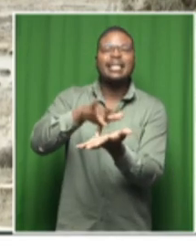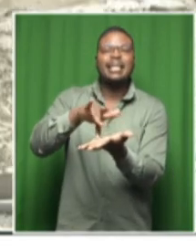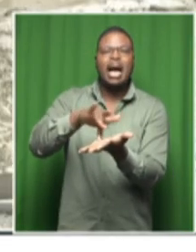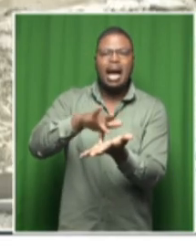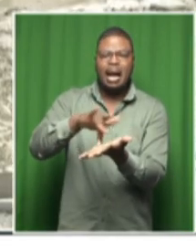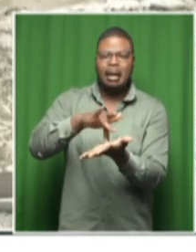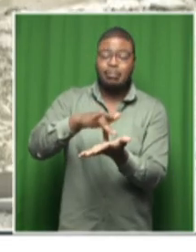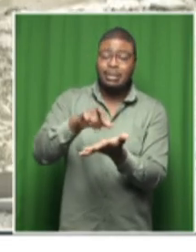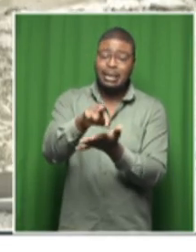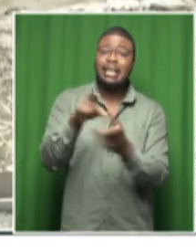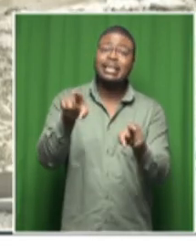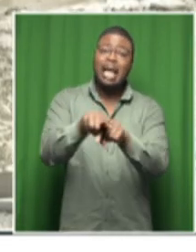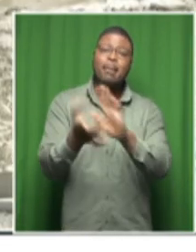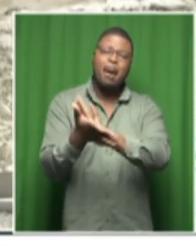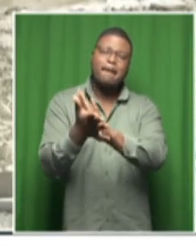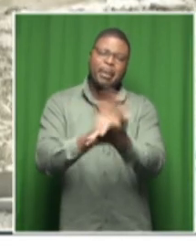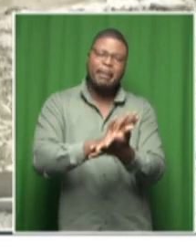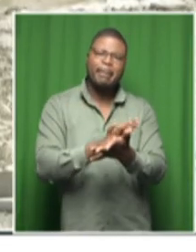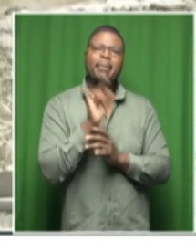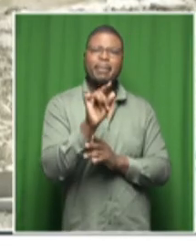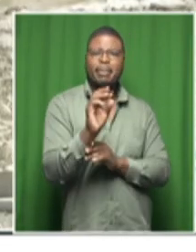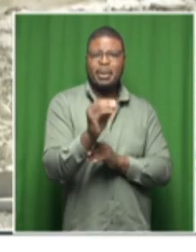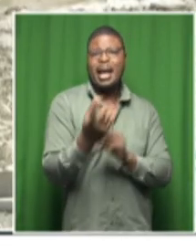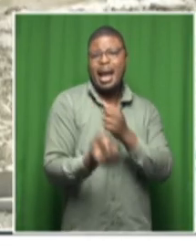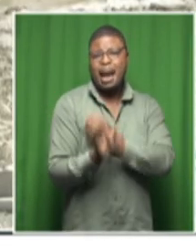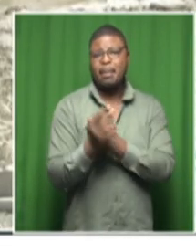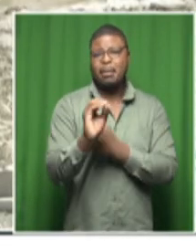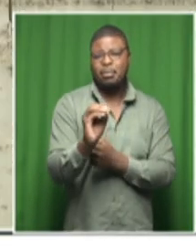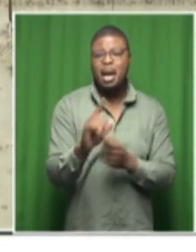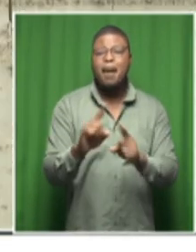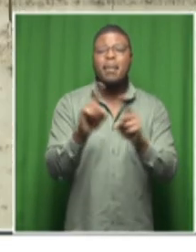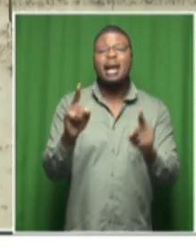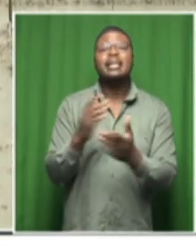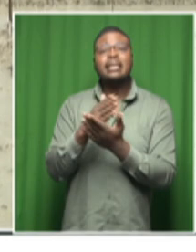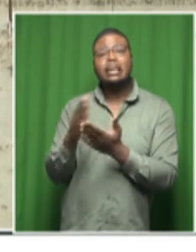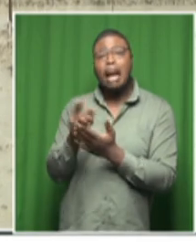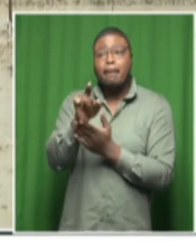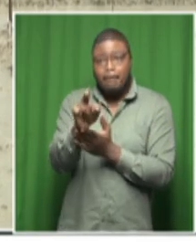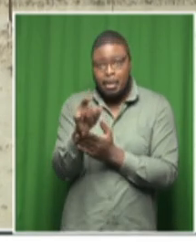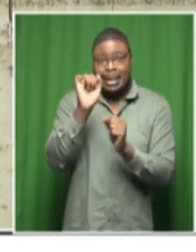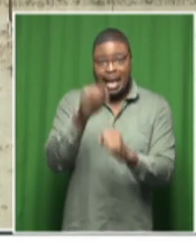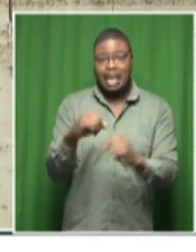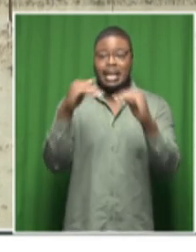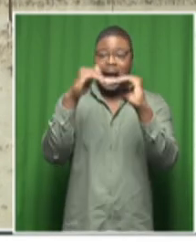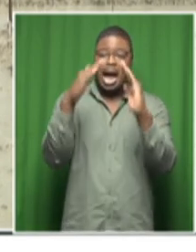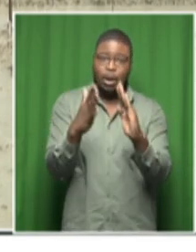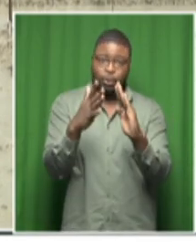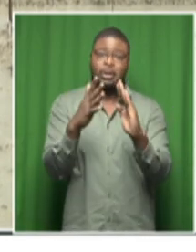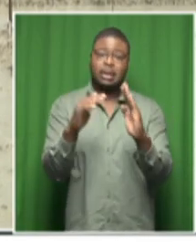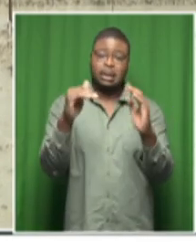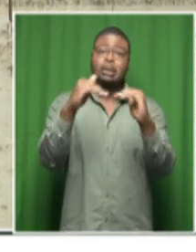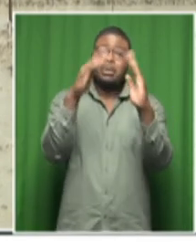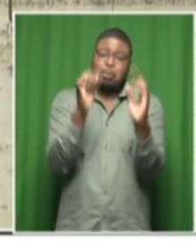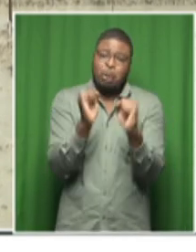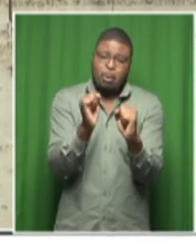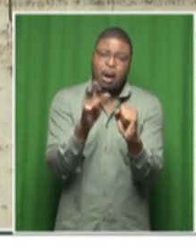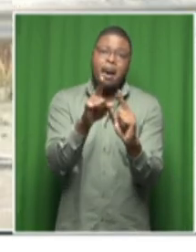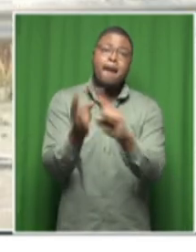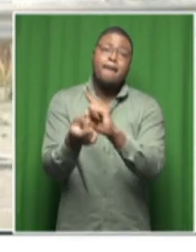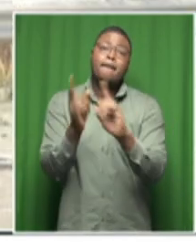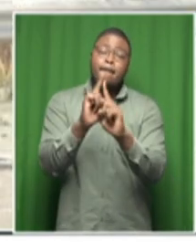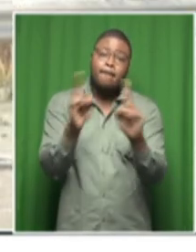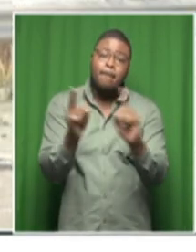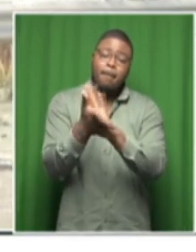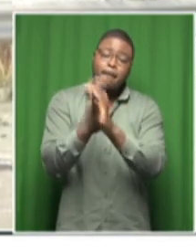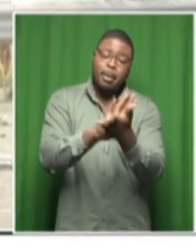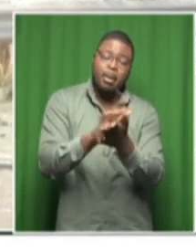whilst the the house has uh is still standing but the damage inside water was you know